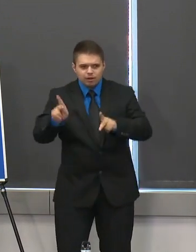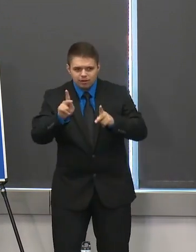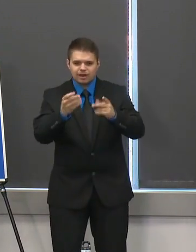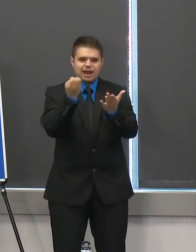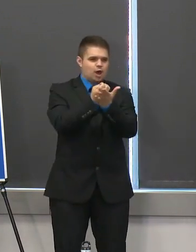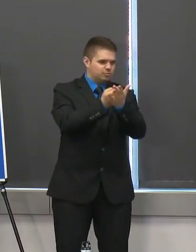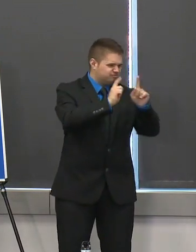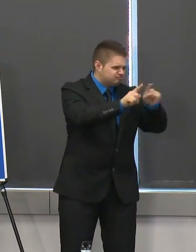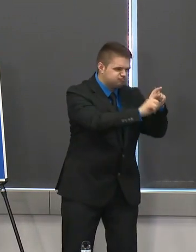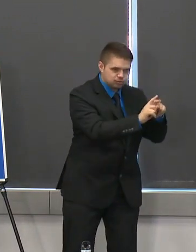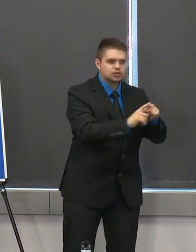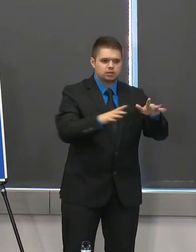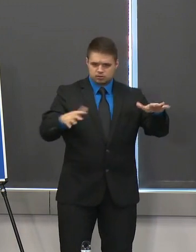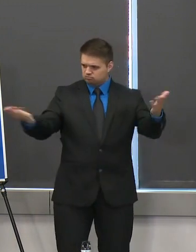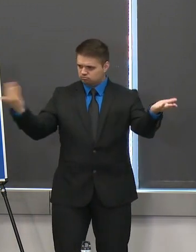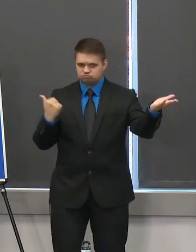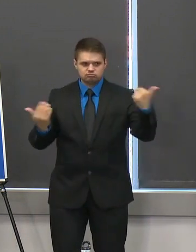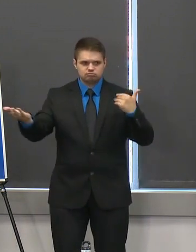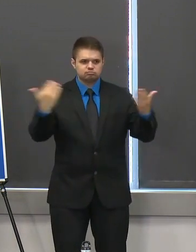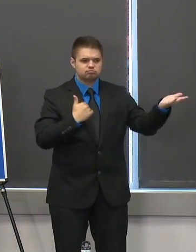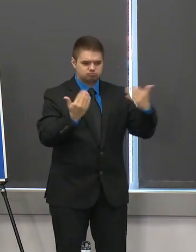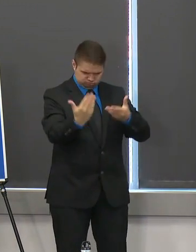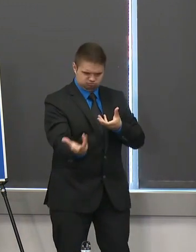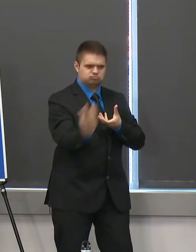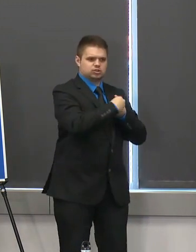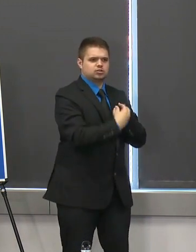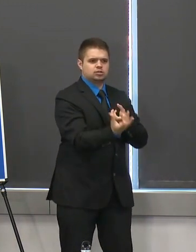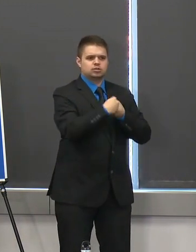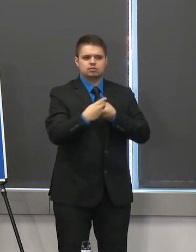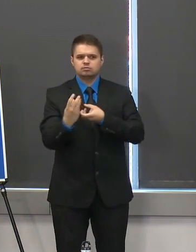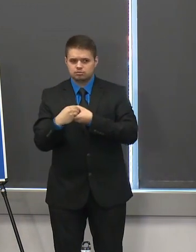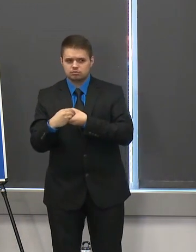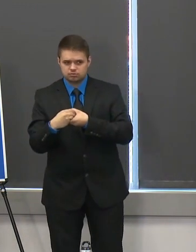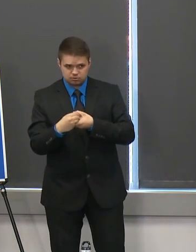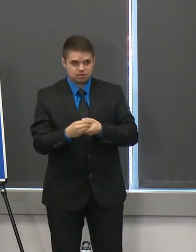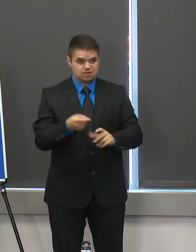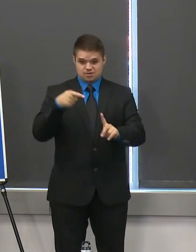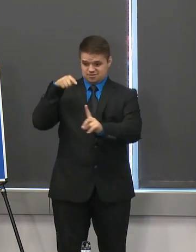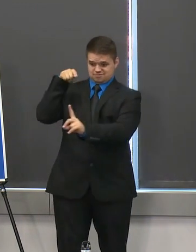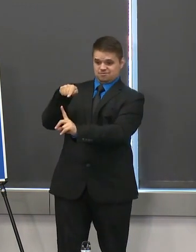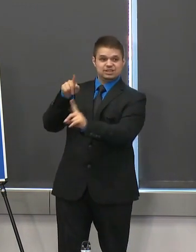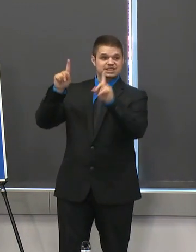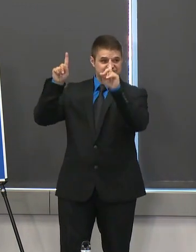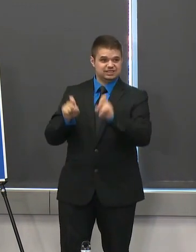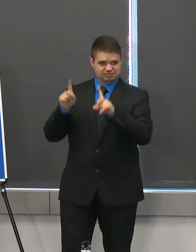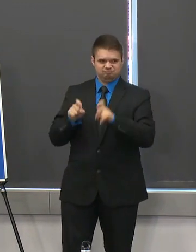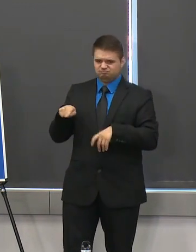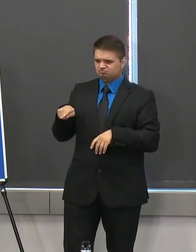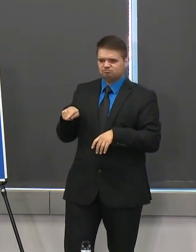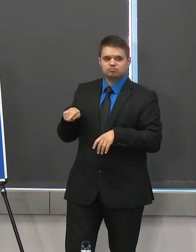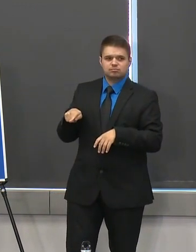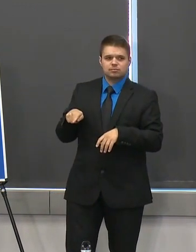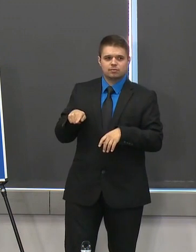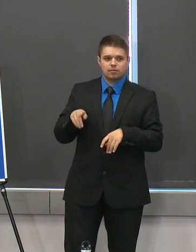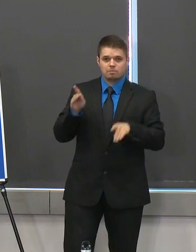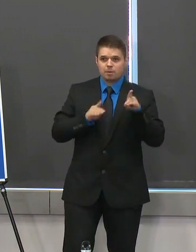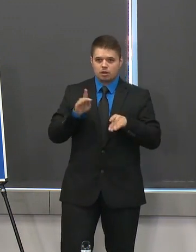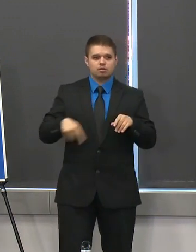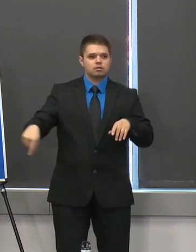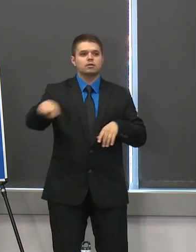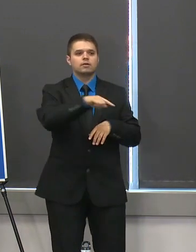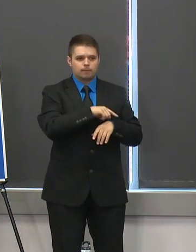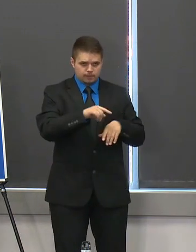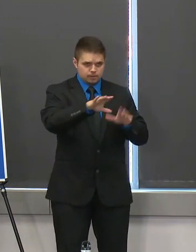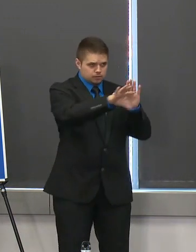the second component as you've heard is testing so people who are selected to participate will receive an invitation